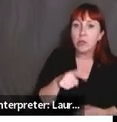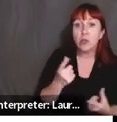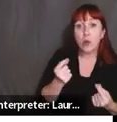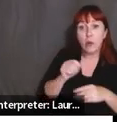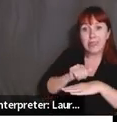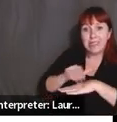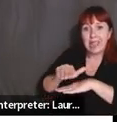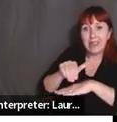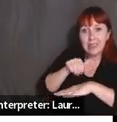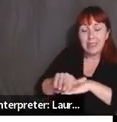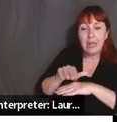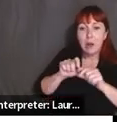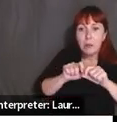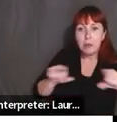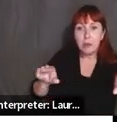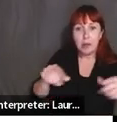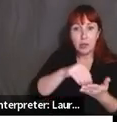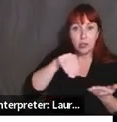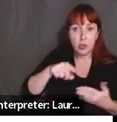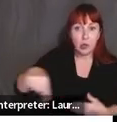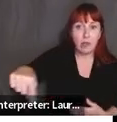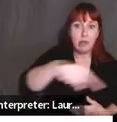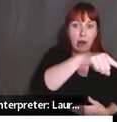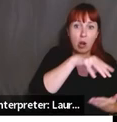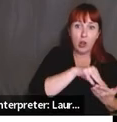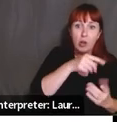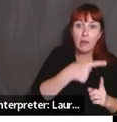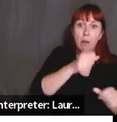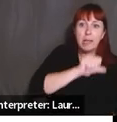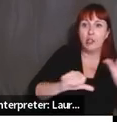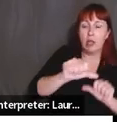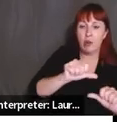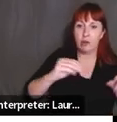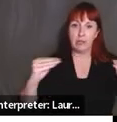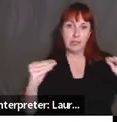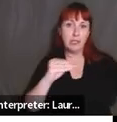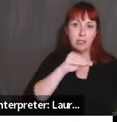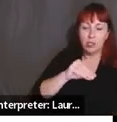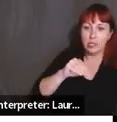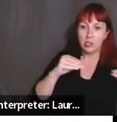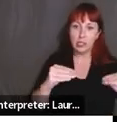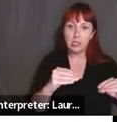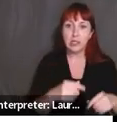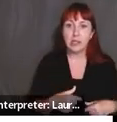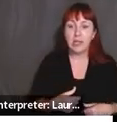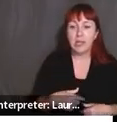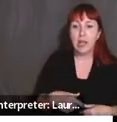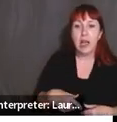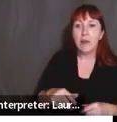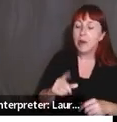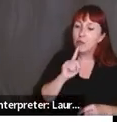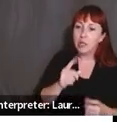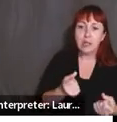that students are learning from one another. I'm a big bell hooks and pile of where we fan